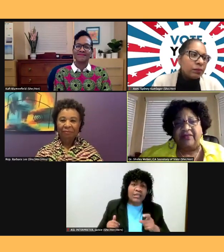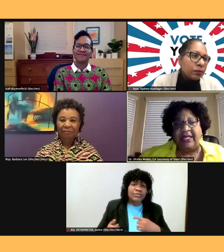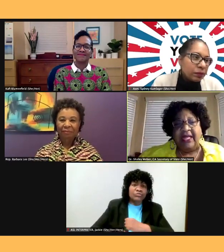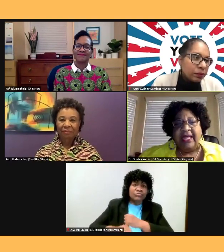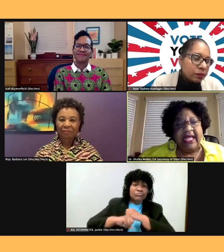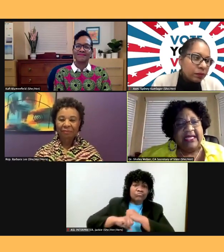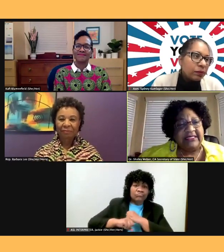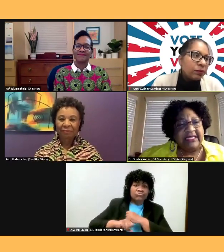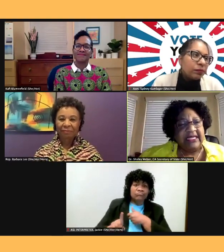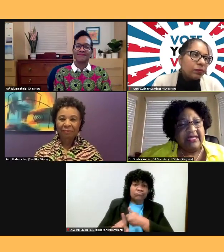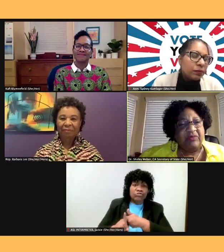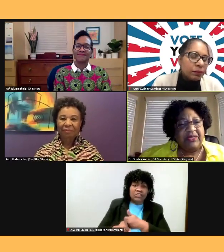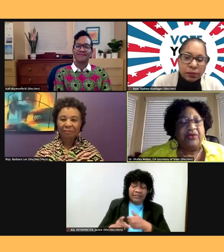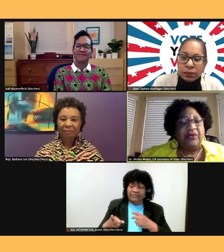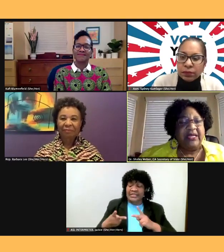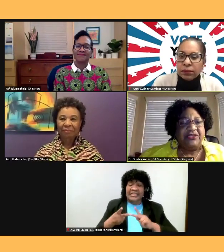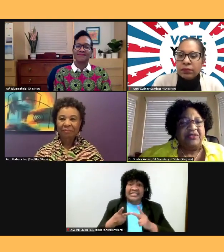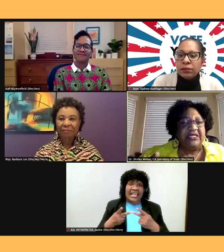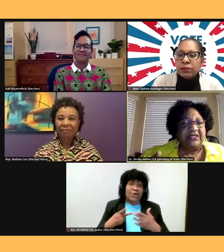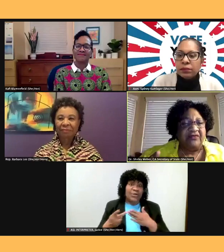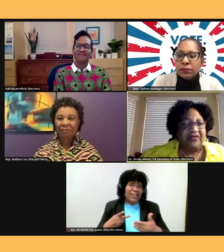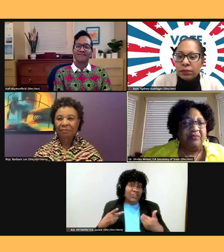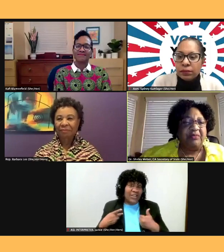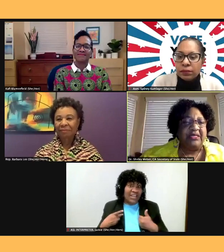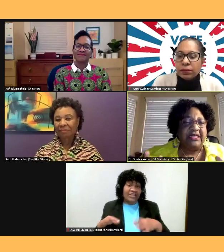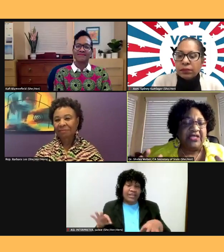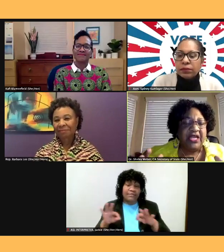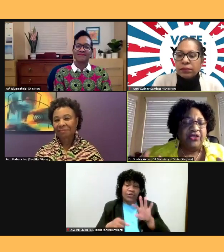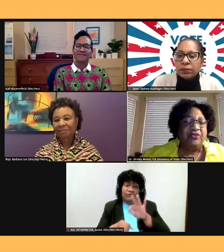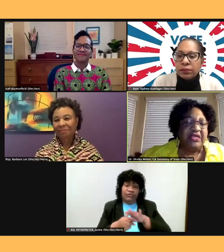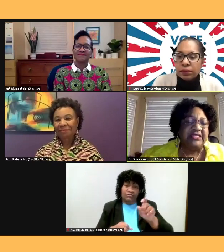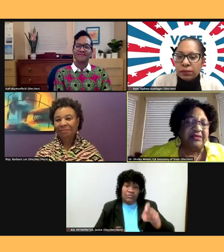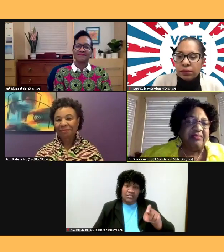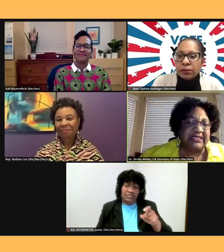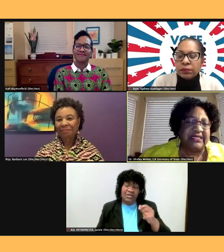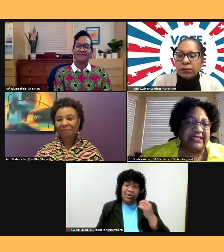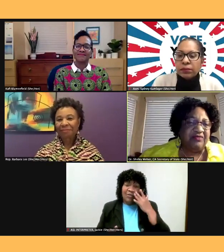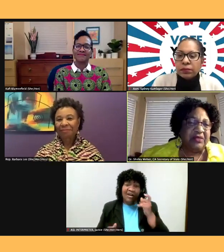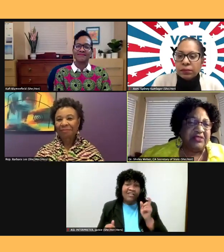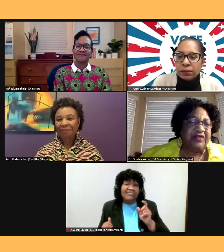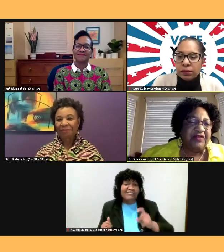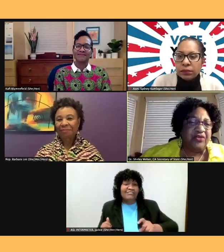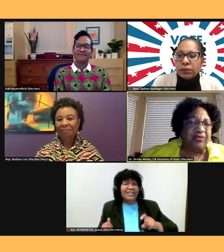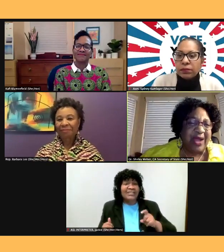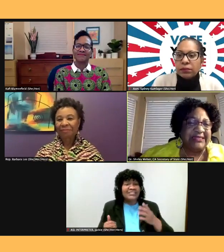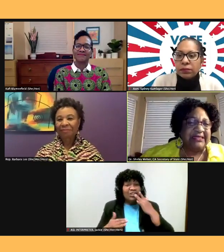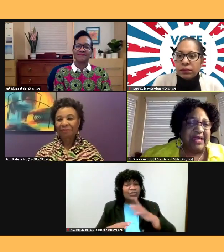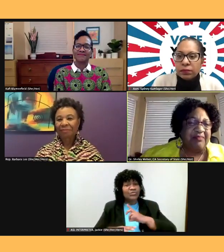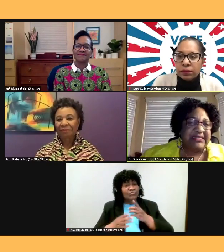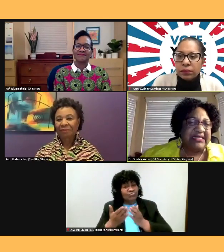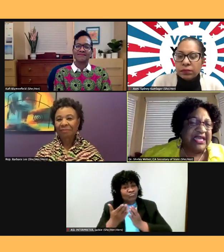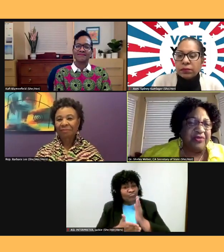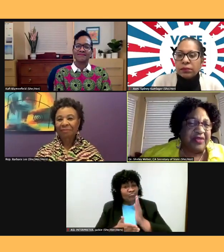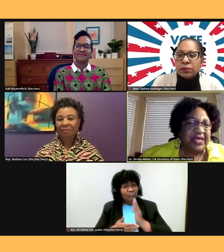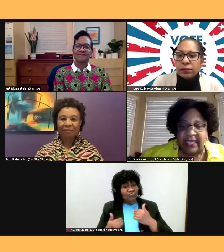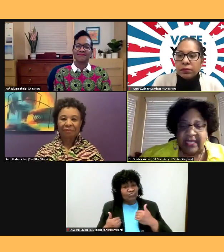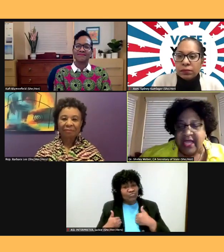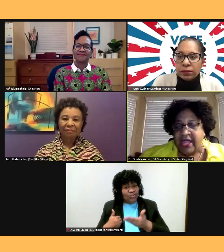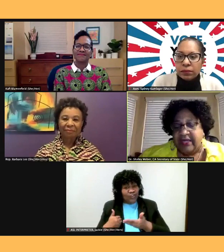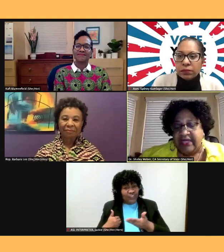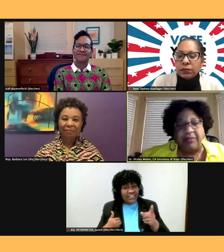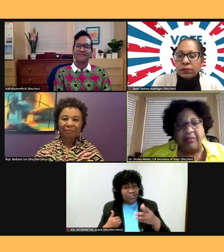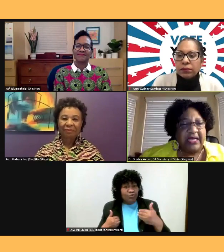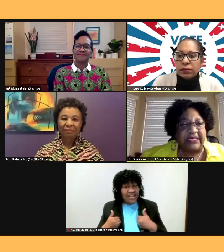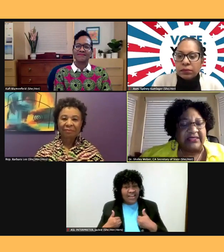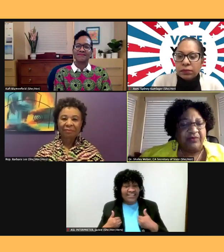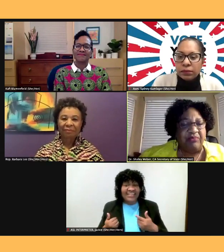And second that whatever you got, you needed to vote because you needed to basically defend your right and maintain your things. We live in the projects at